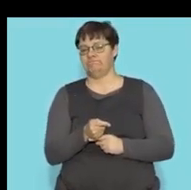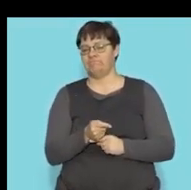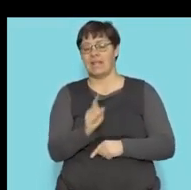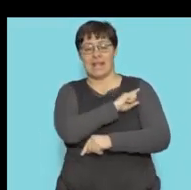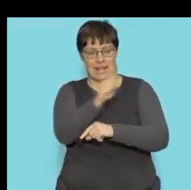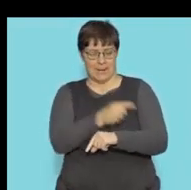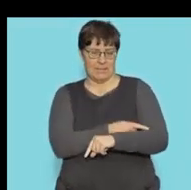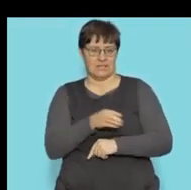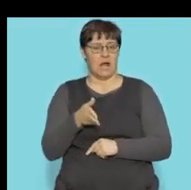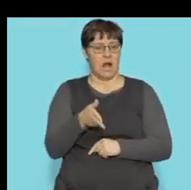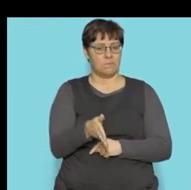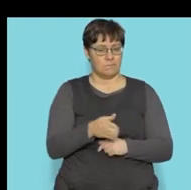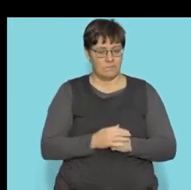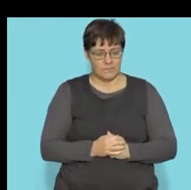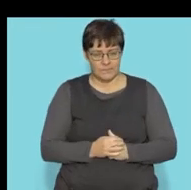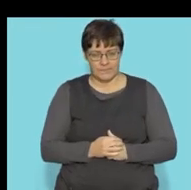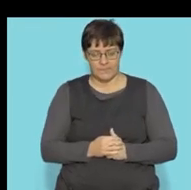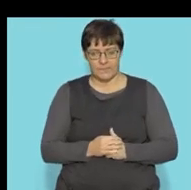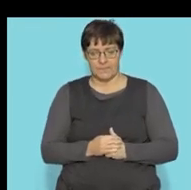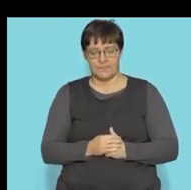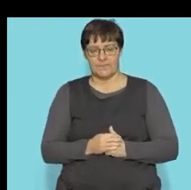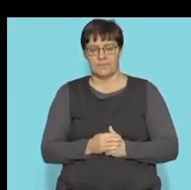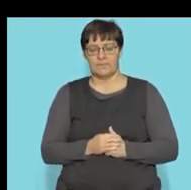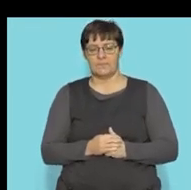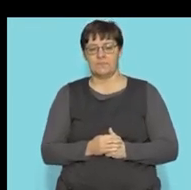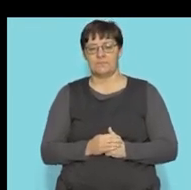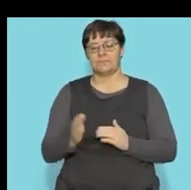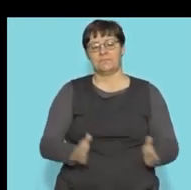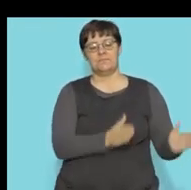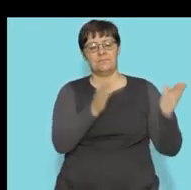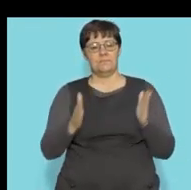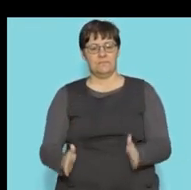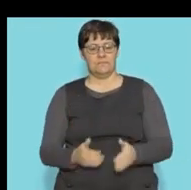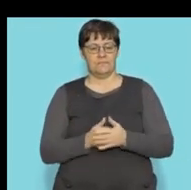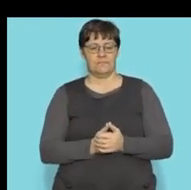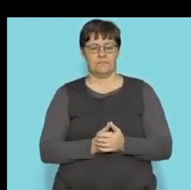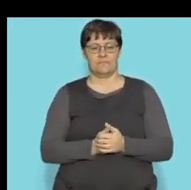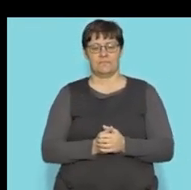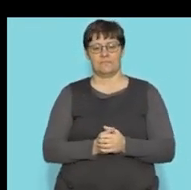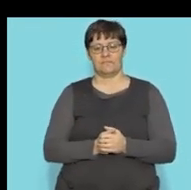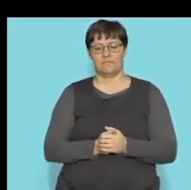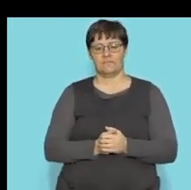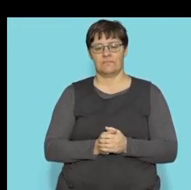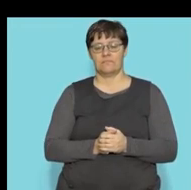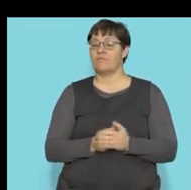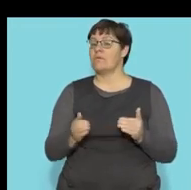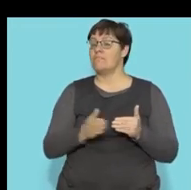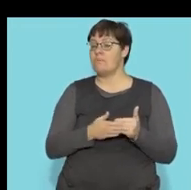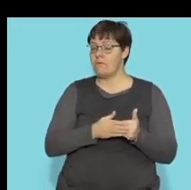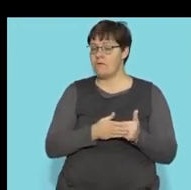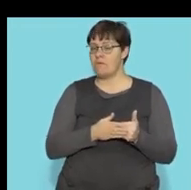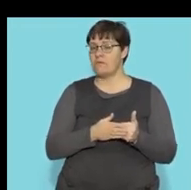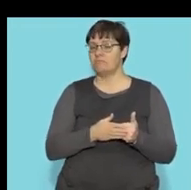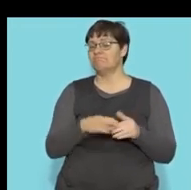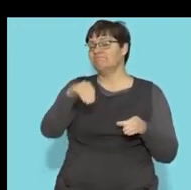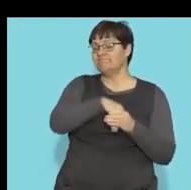capacity of the polyhedron. Great. Let's go to the next slide. Another thing that comes into play